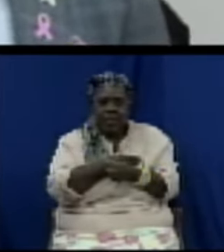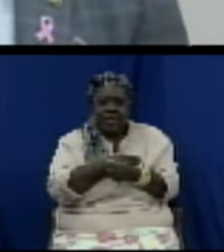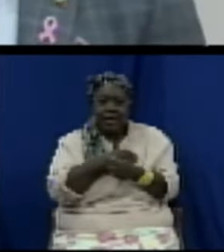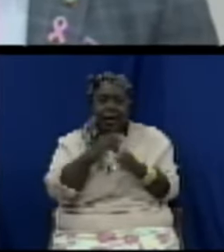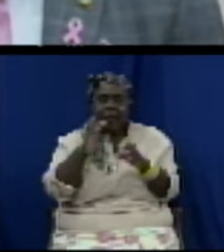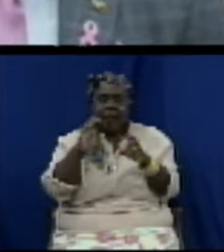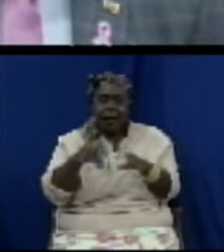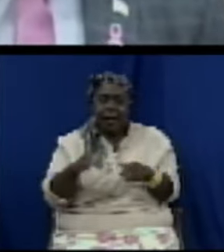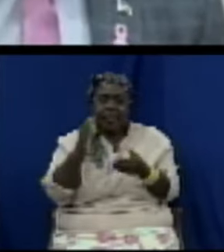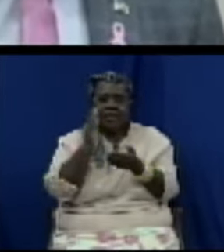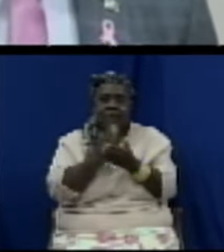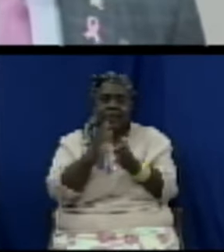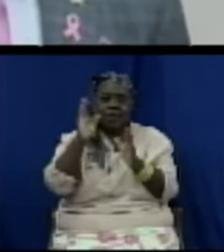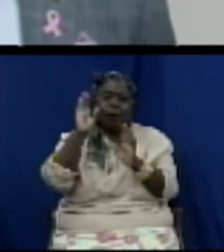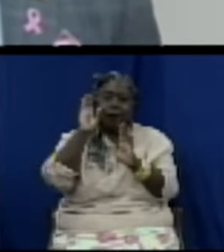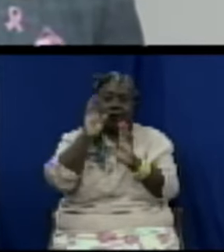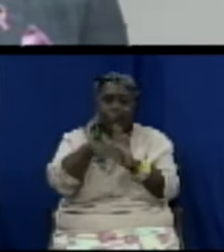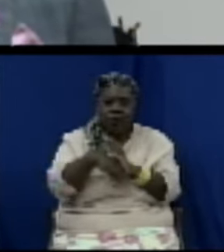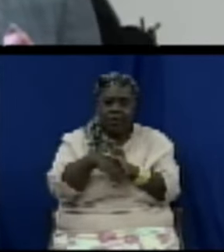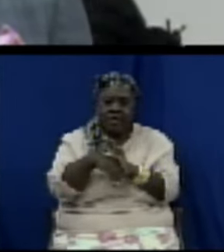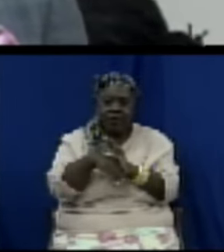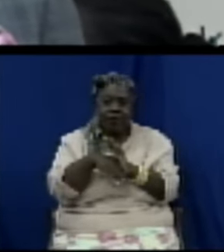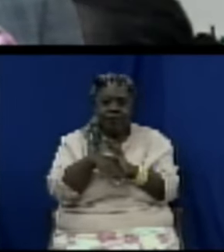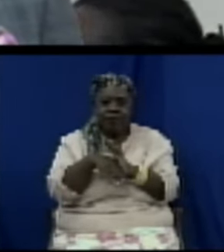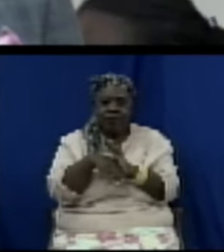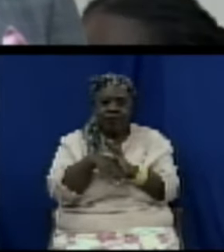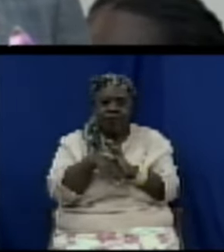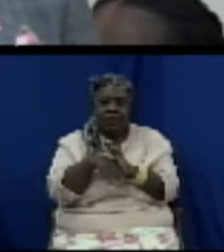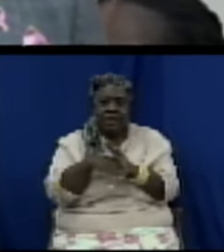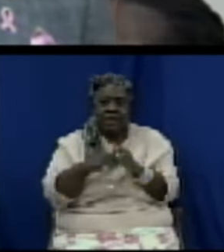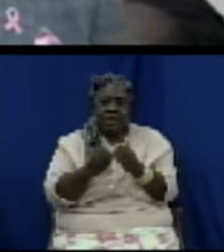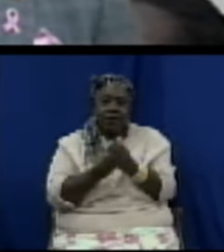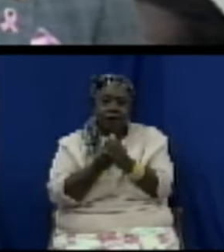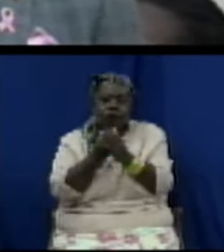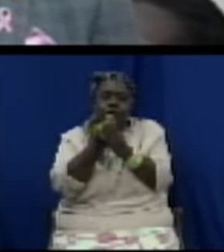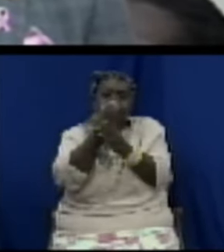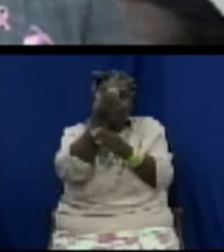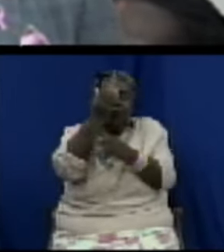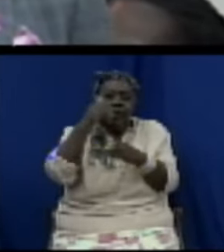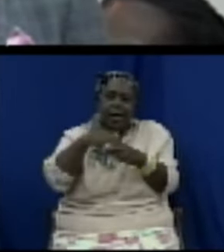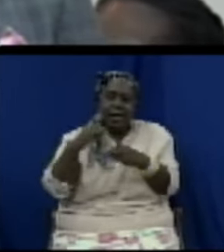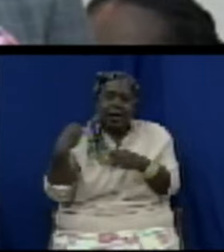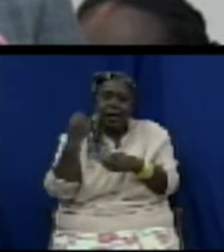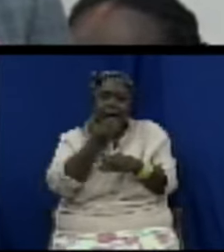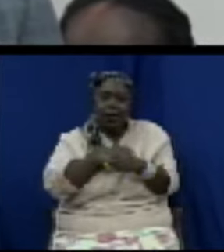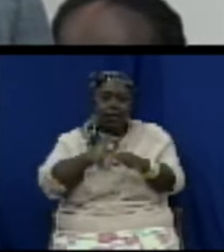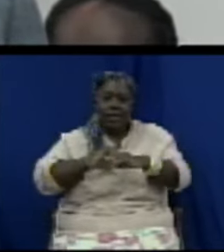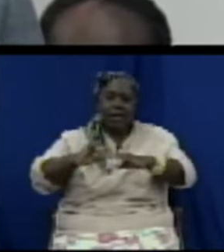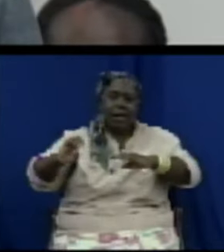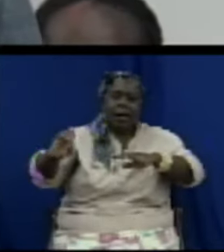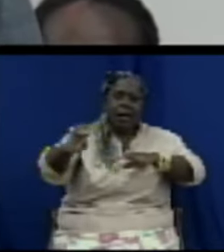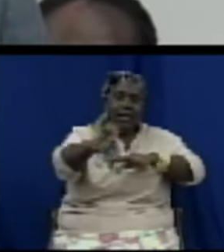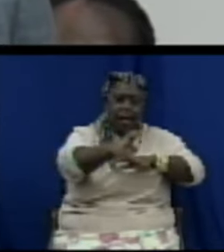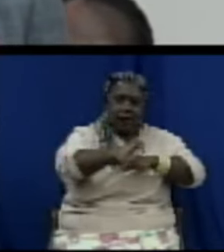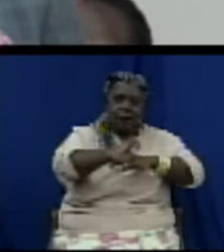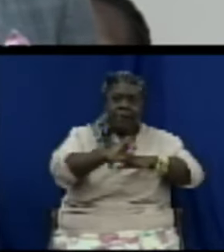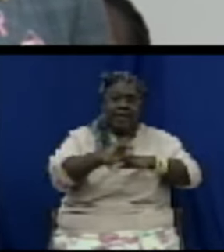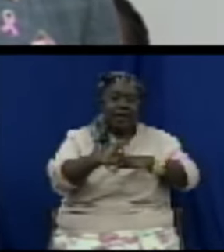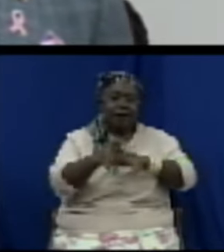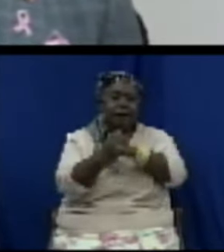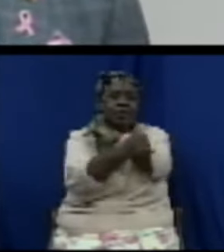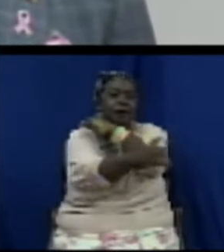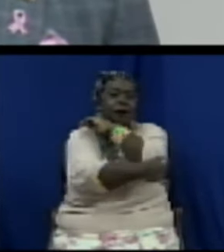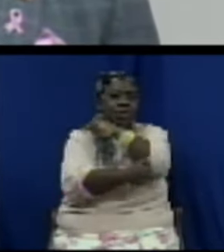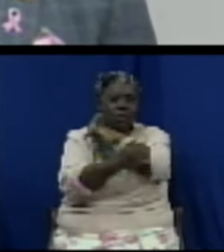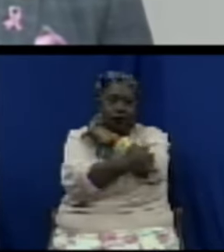have persons like Dr. Patrick Martin. We have advisor Dr. Powell, whose expertise is in citizen and human security. We have